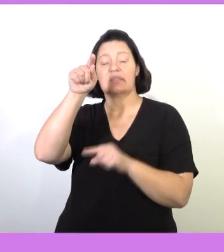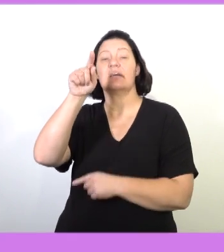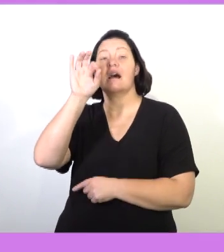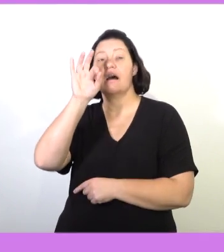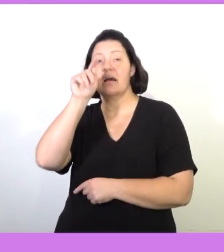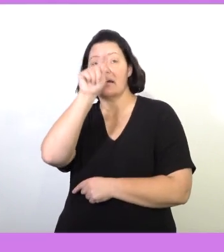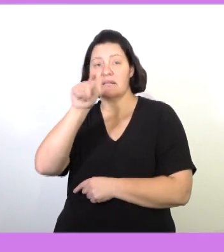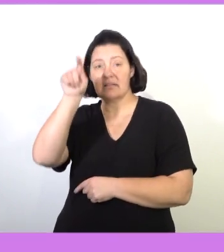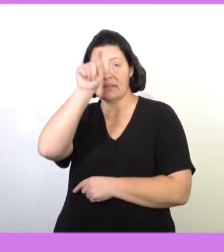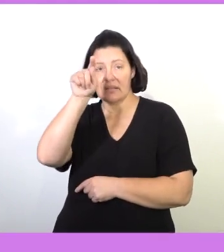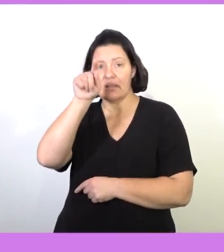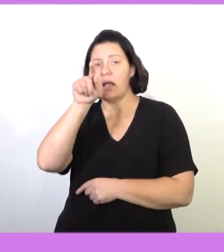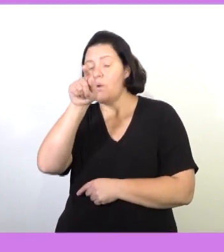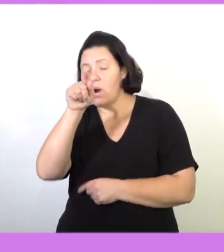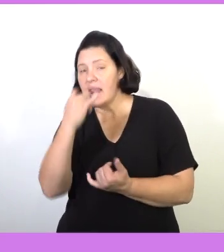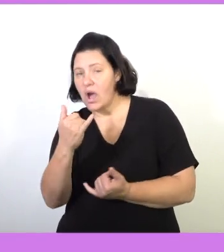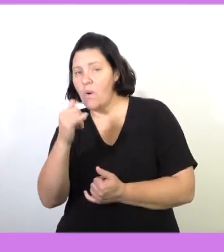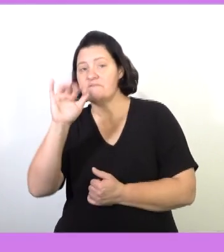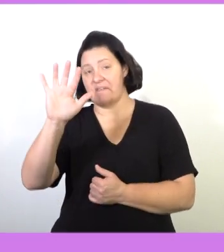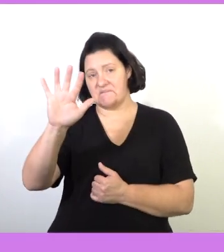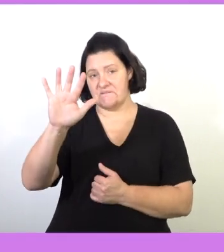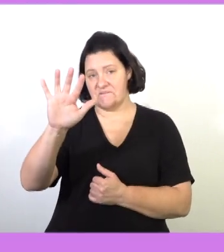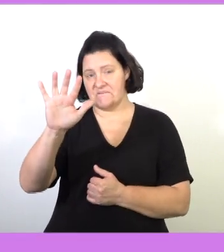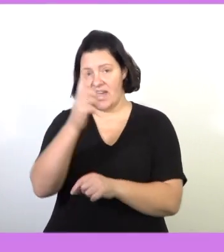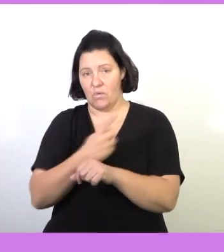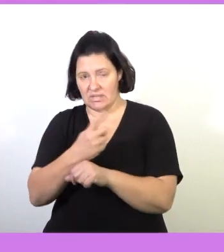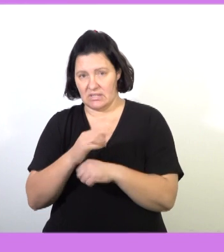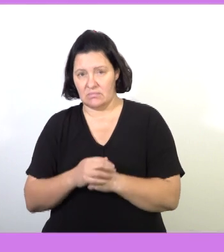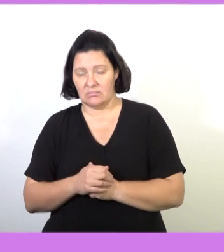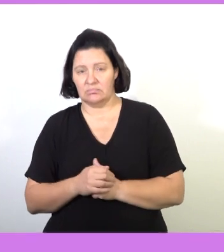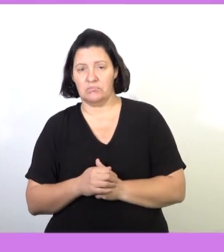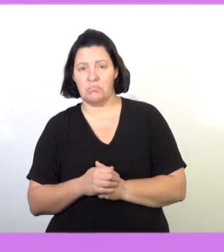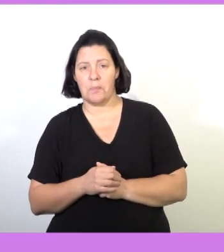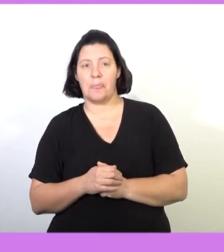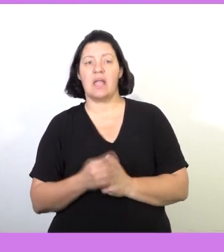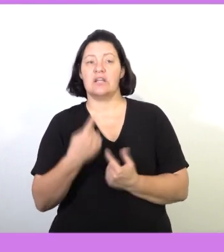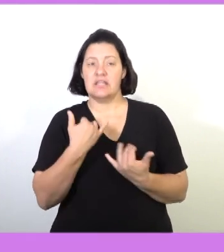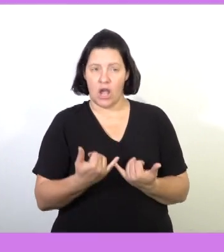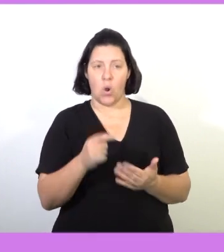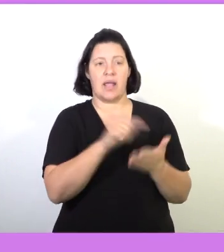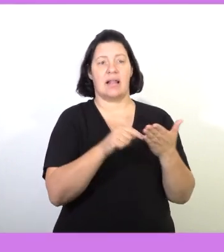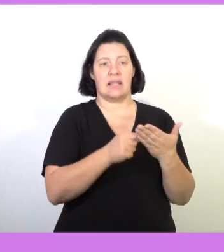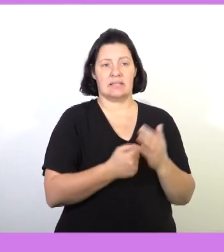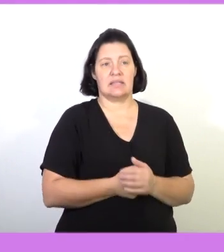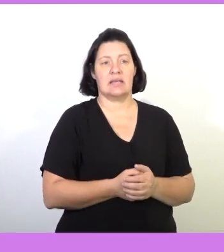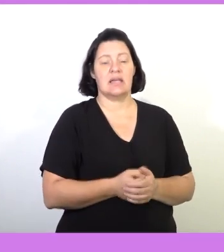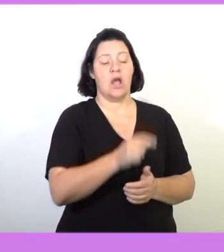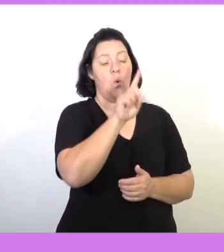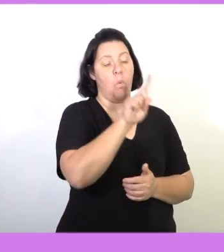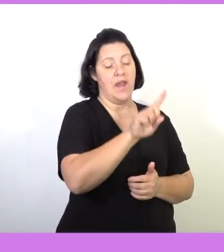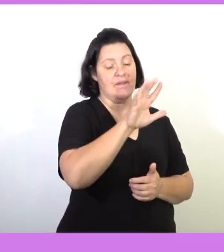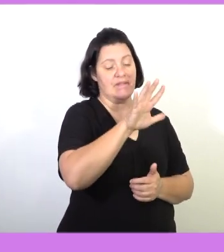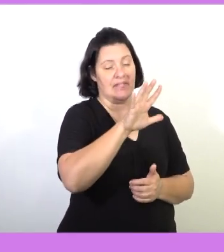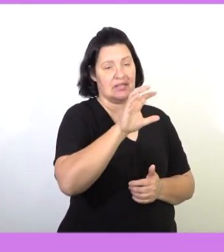need to use that value over there, which is now 5 hours. Then we use our calculators. Help me